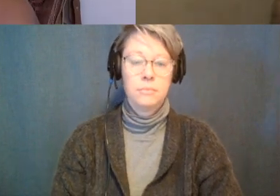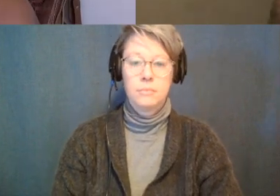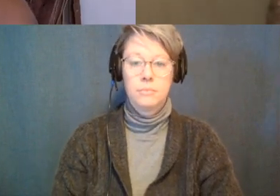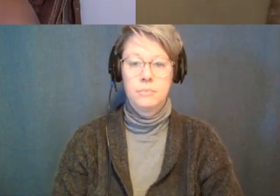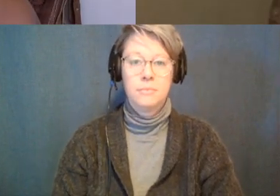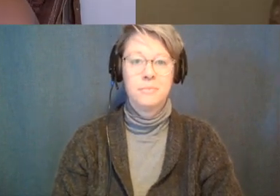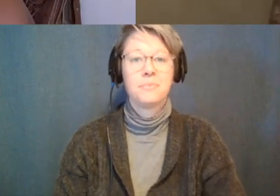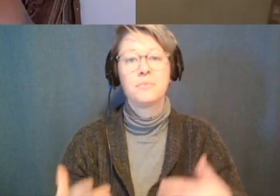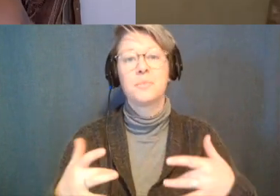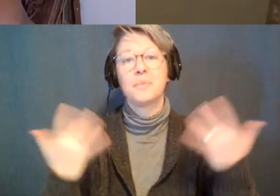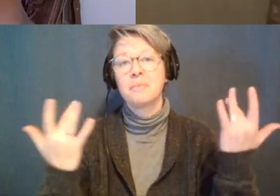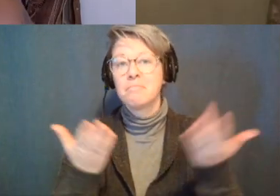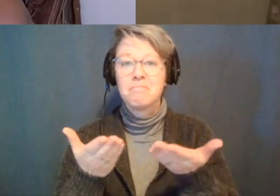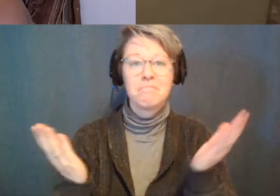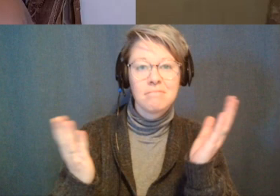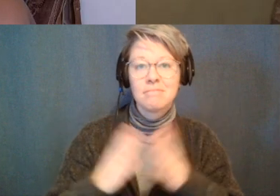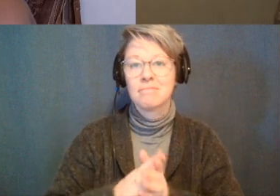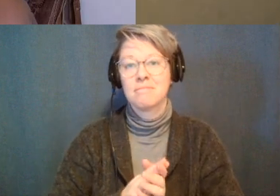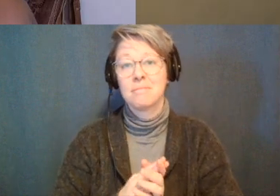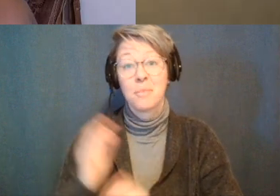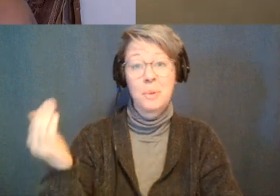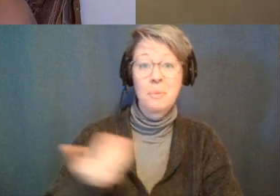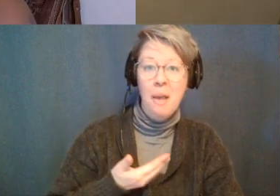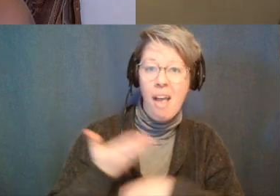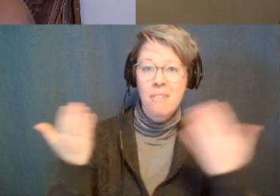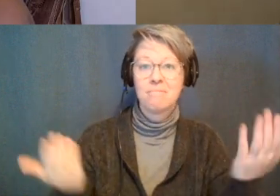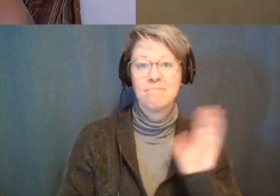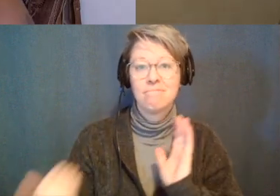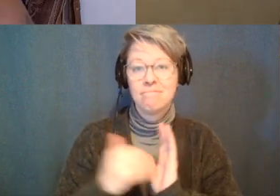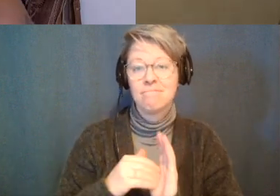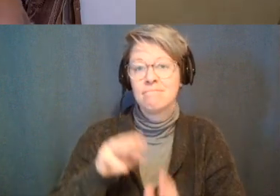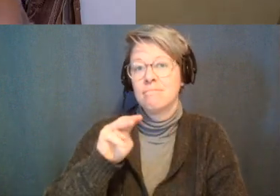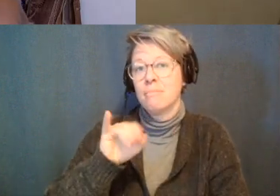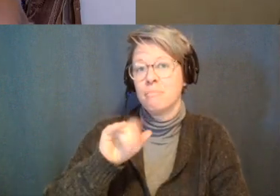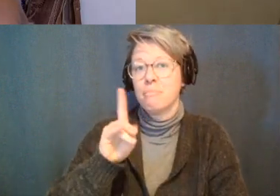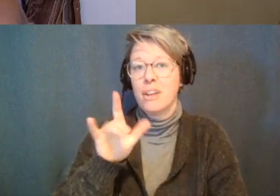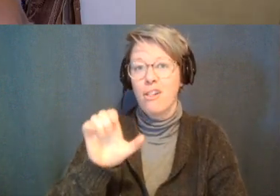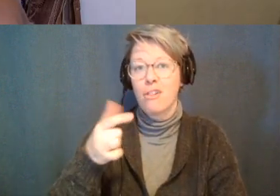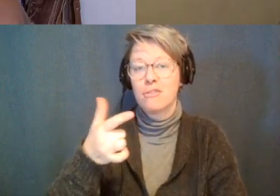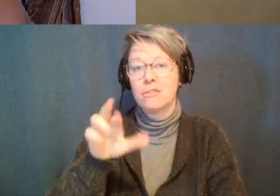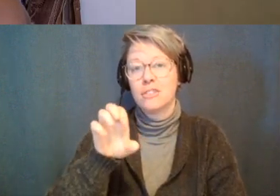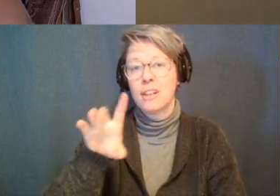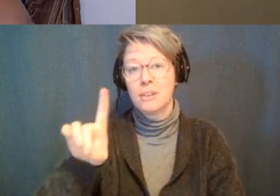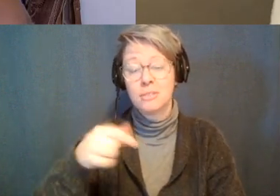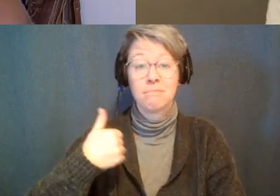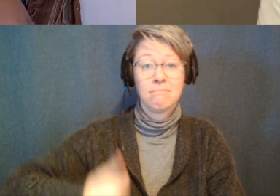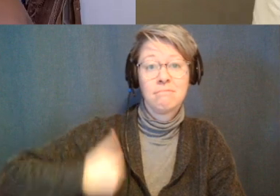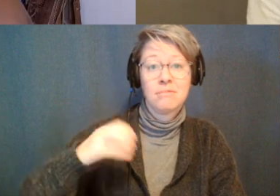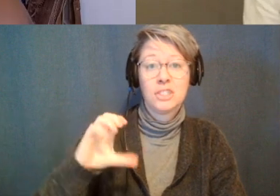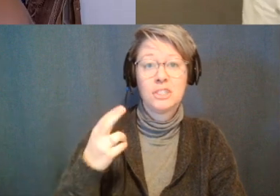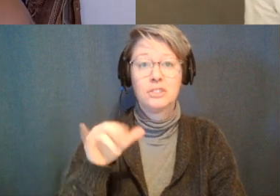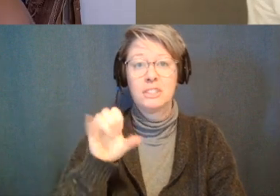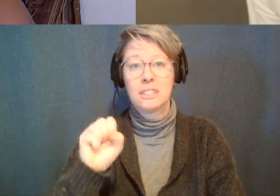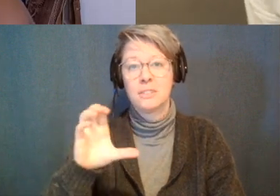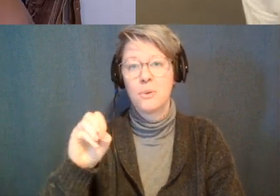what's up everybody welcome back to middle ground i am chris corsini and today i am with brendan durell